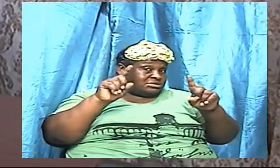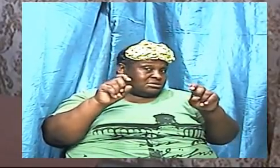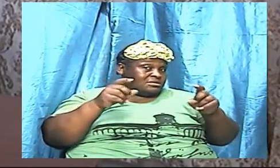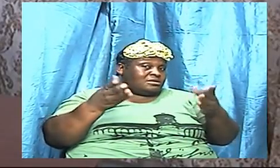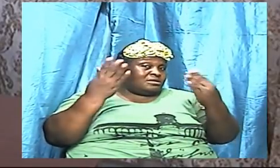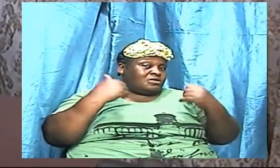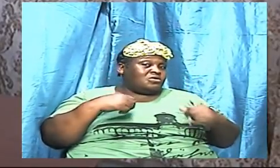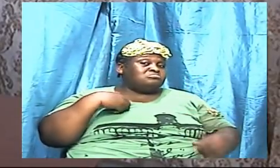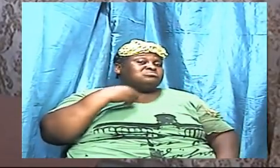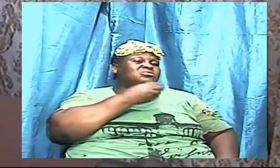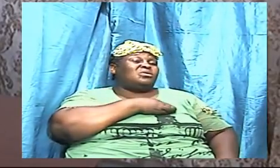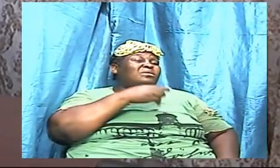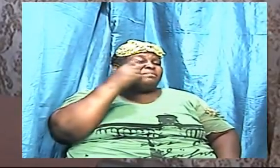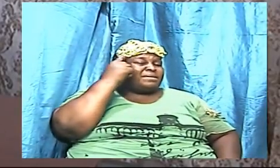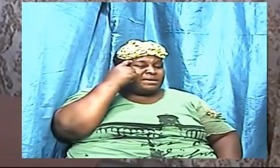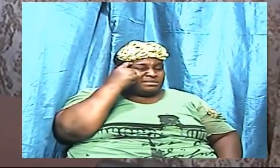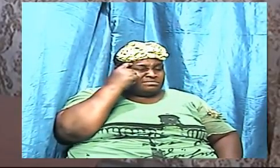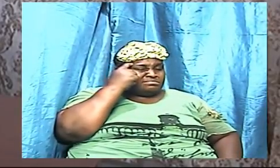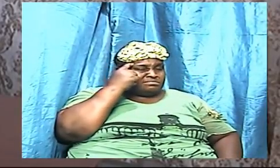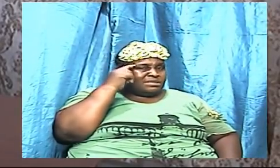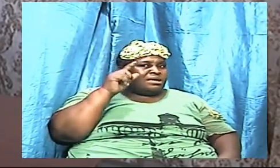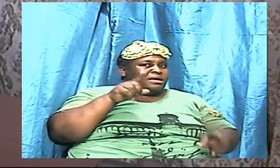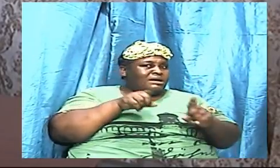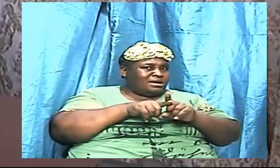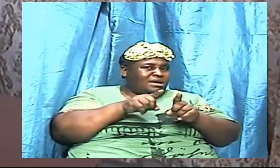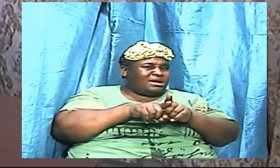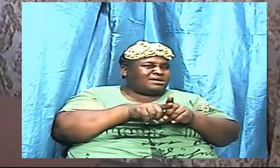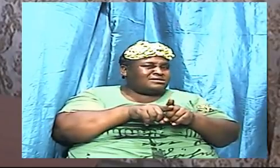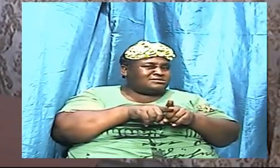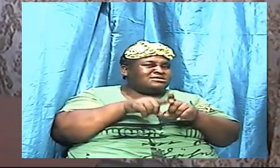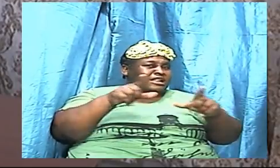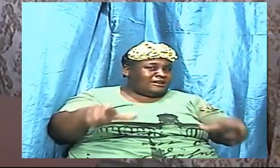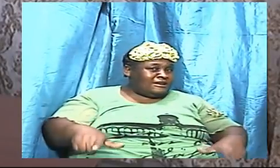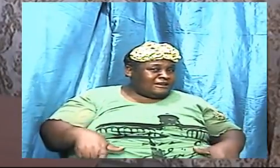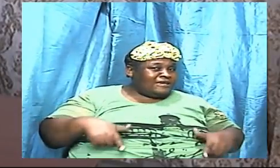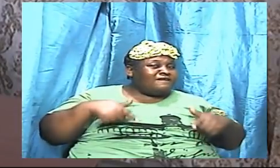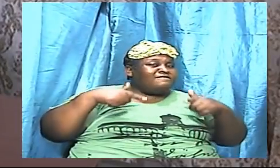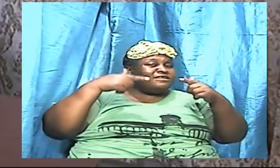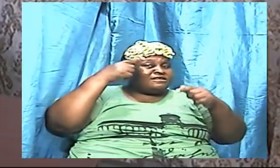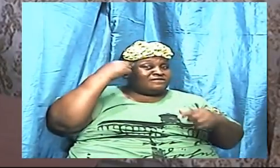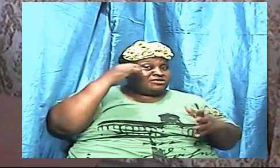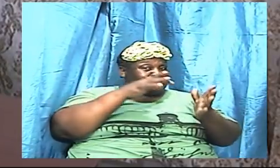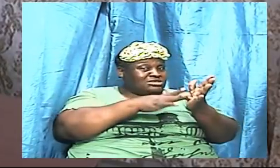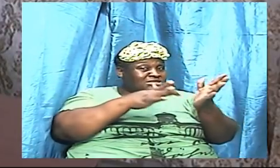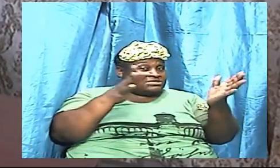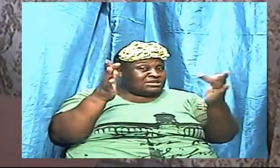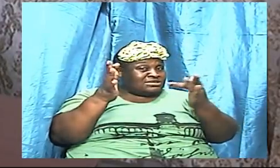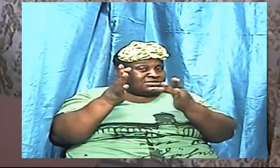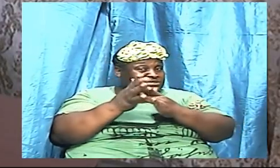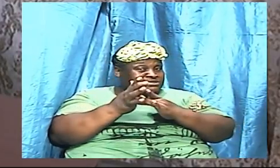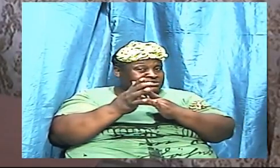as we go through this journey we might have been in this thing for years